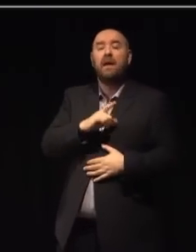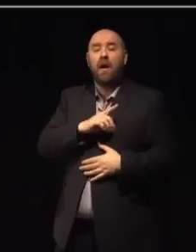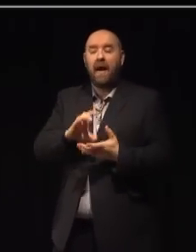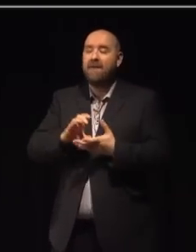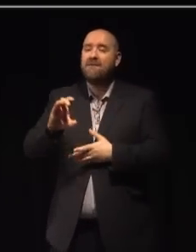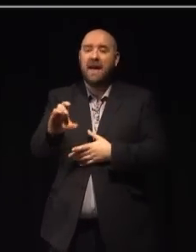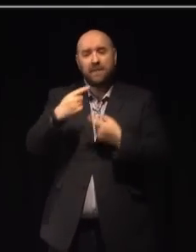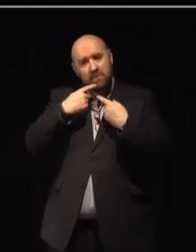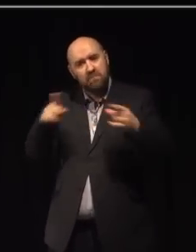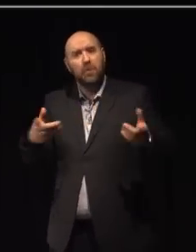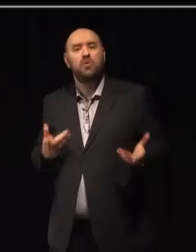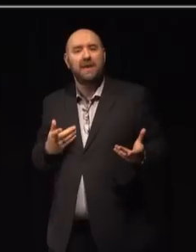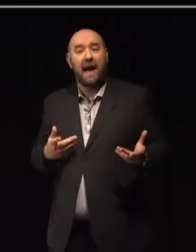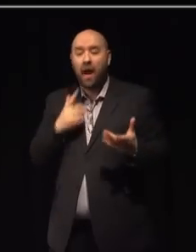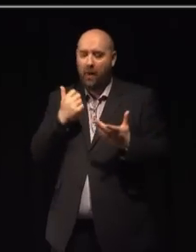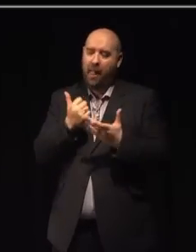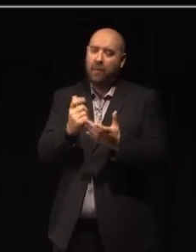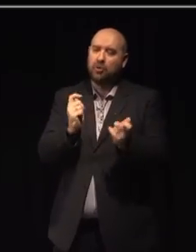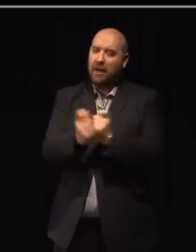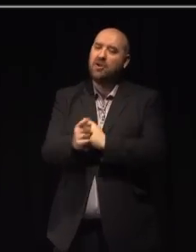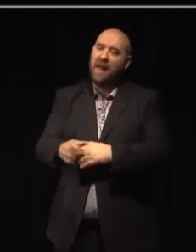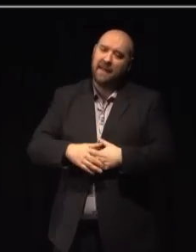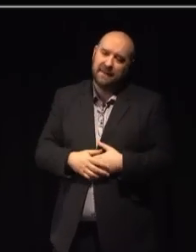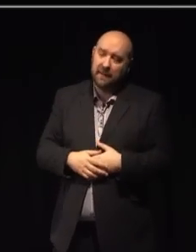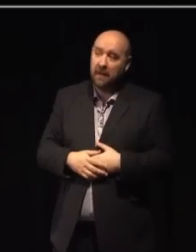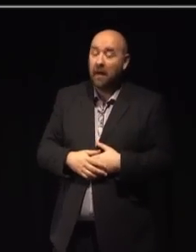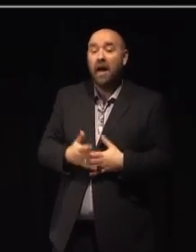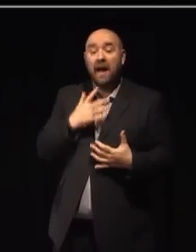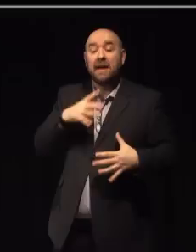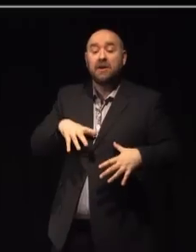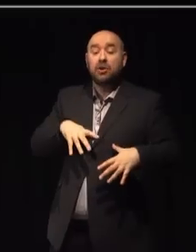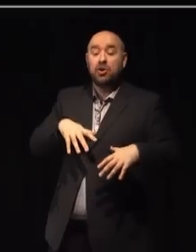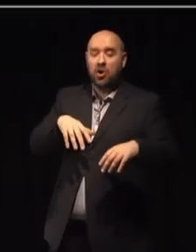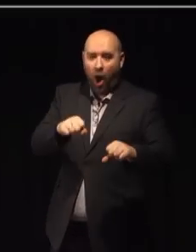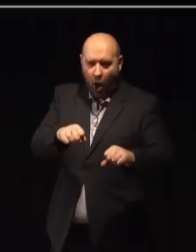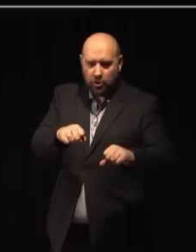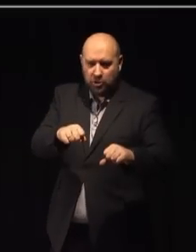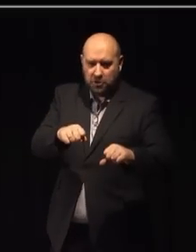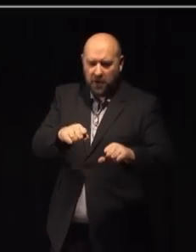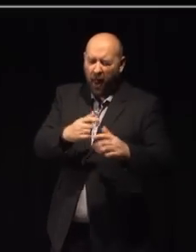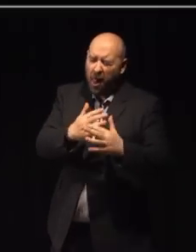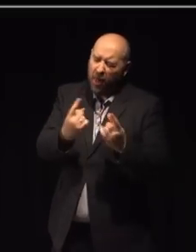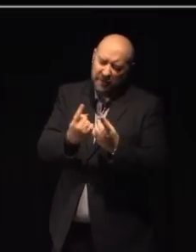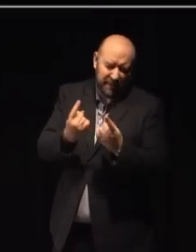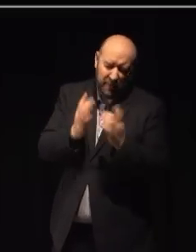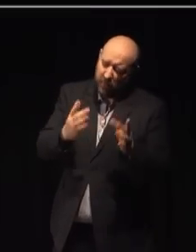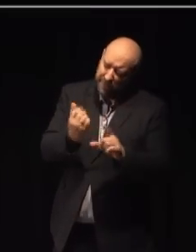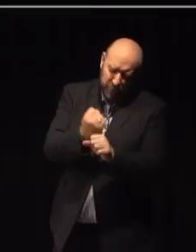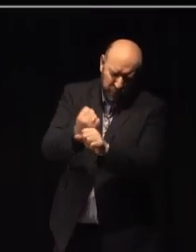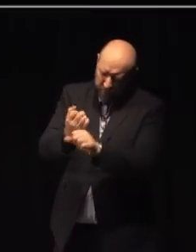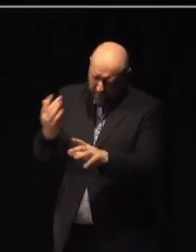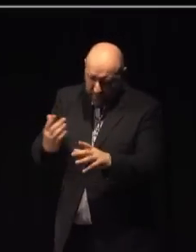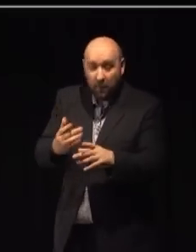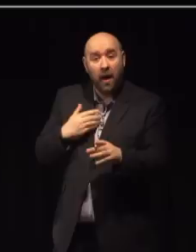I've announced today will help change. It's a beginning. There's lots to do, but I'm already working with our